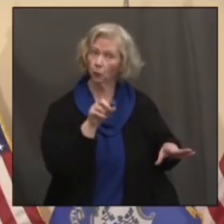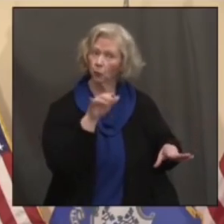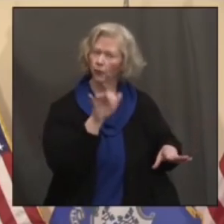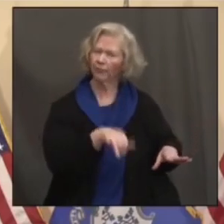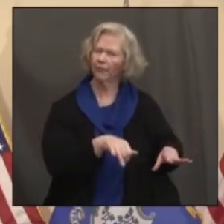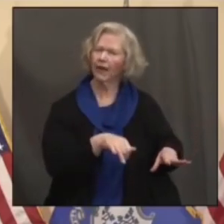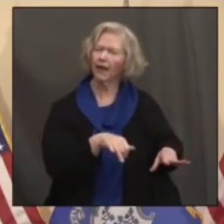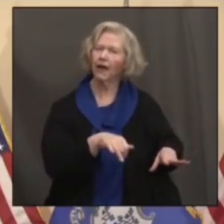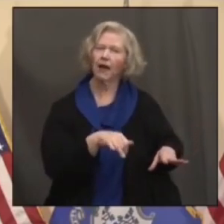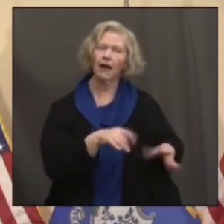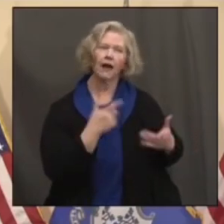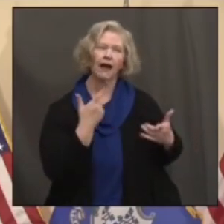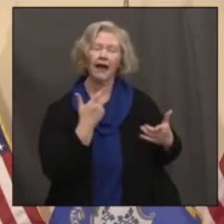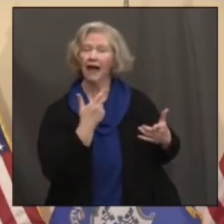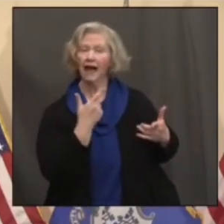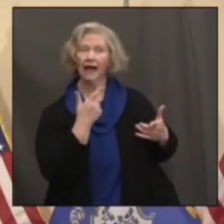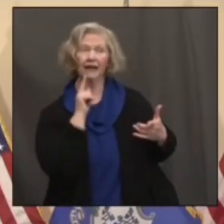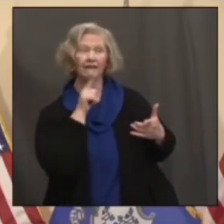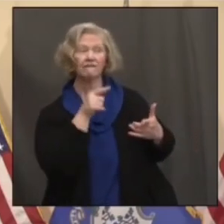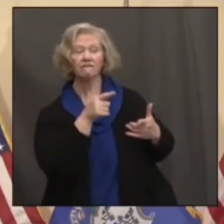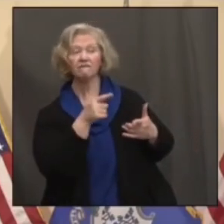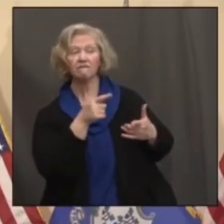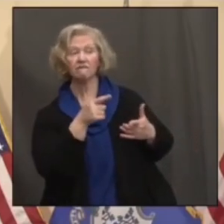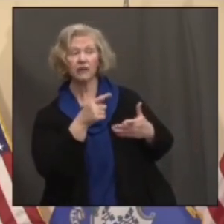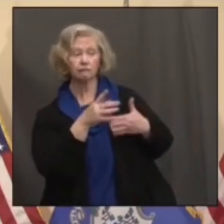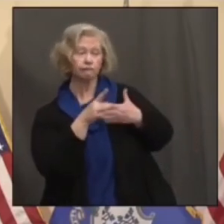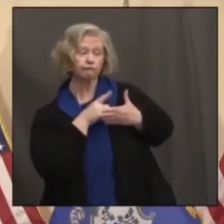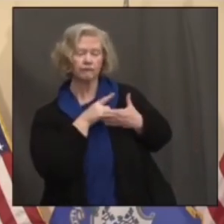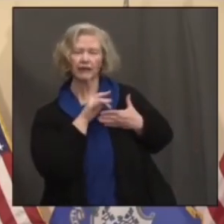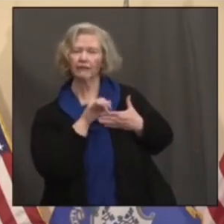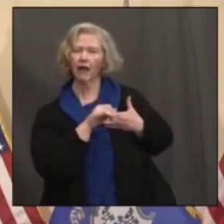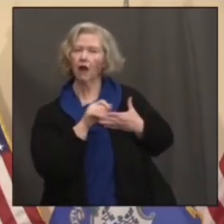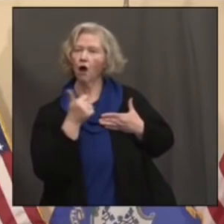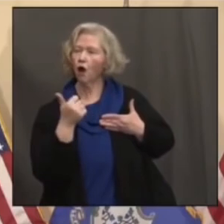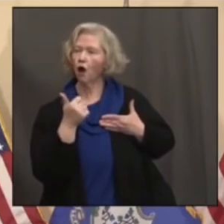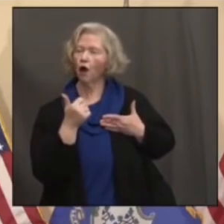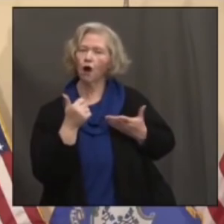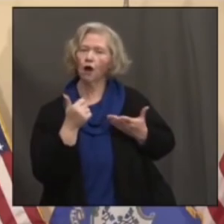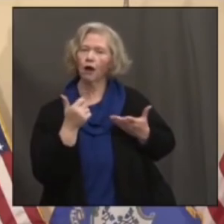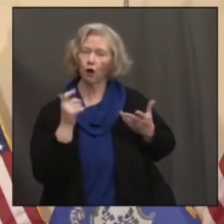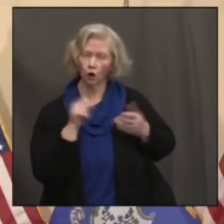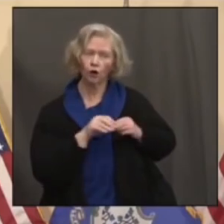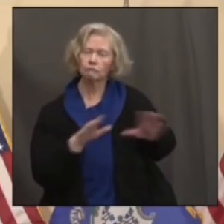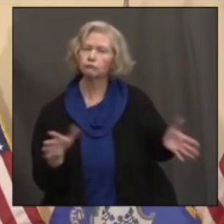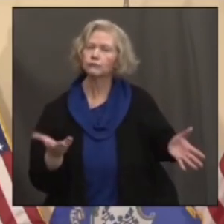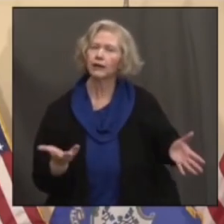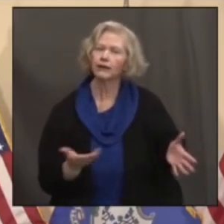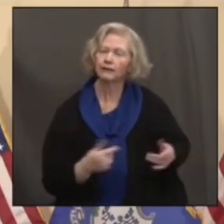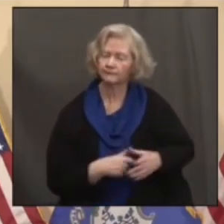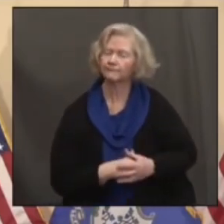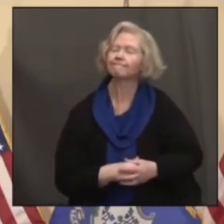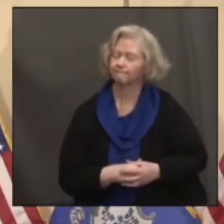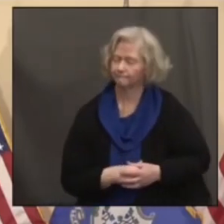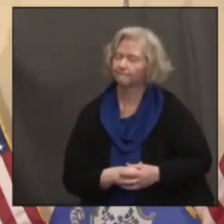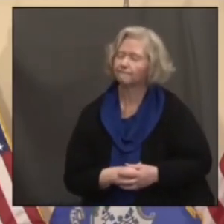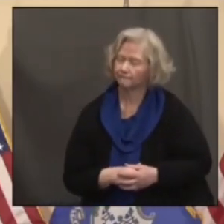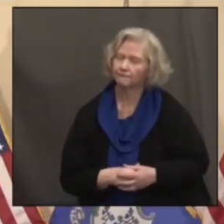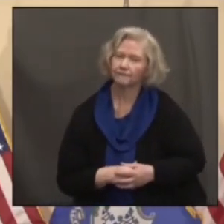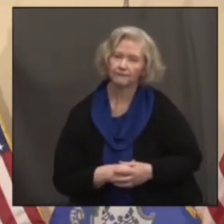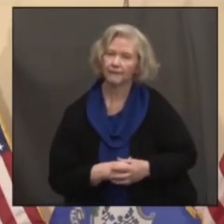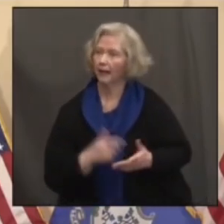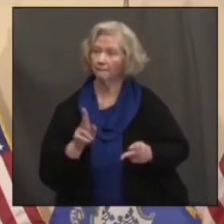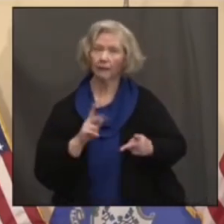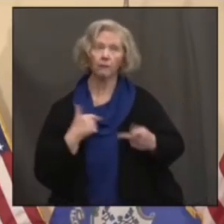the wrong variant present in Connecticut? We have mass gatherings. Sure, sure. We get asymptomatic